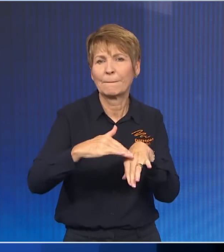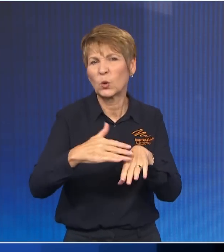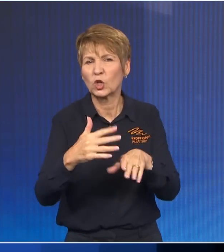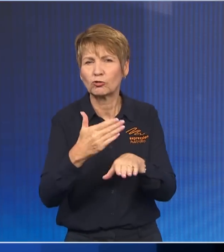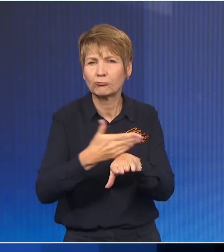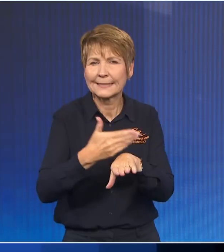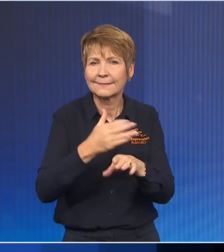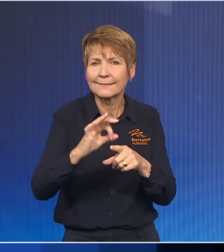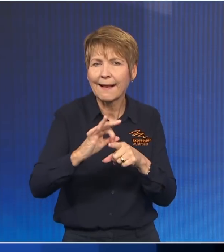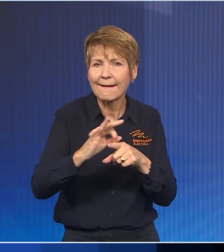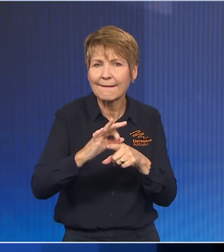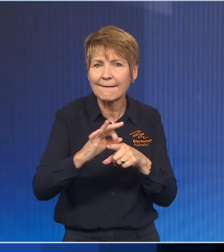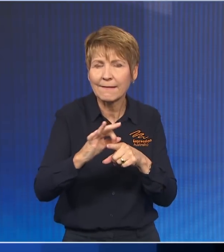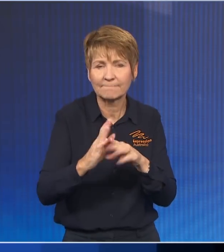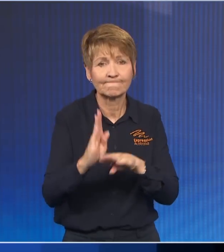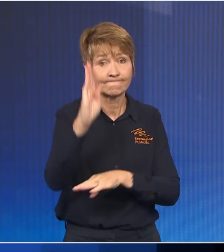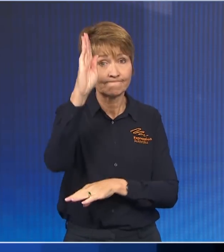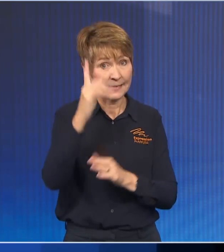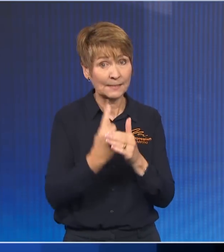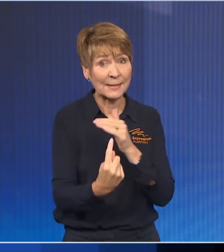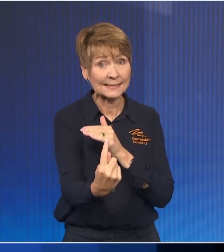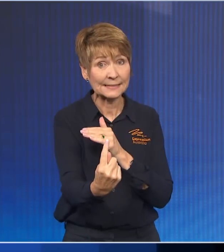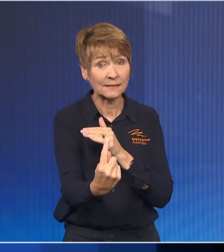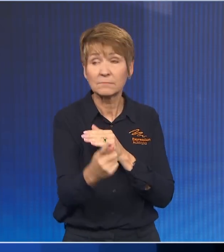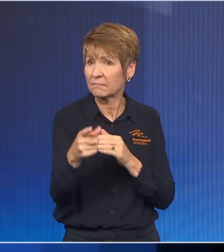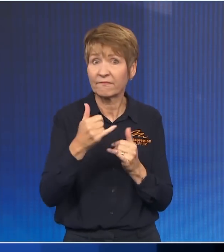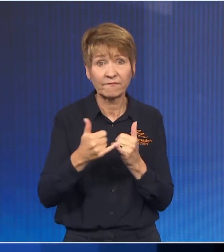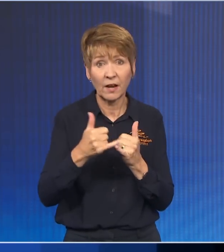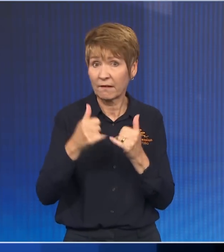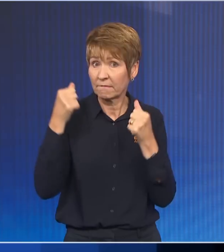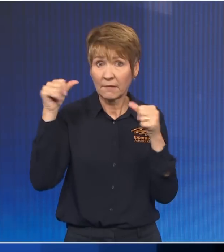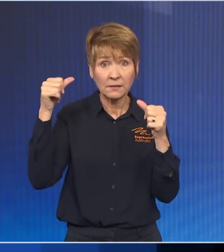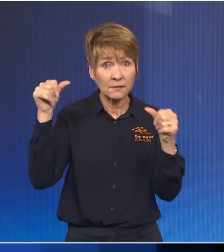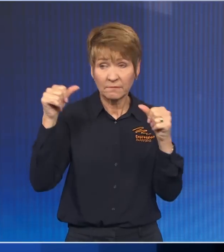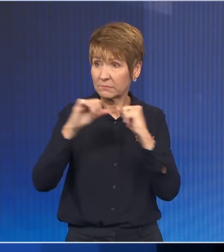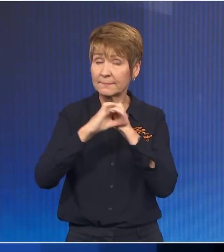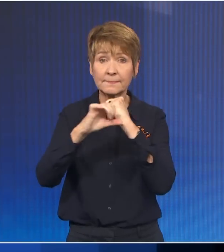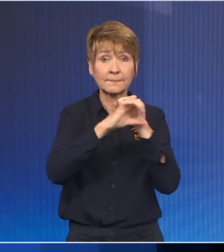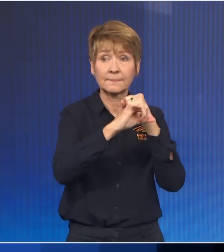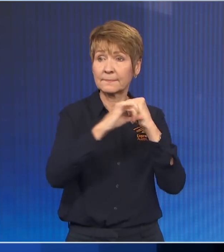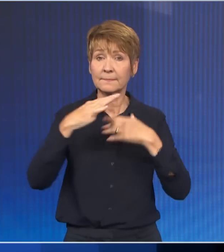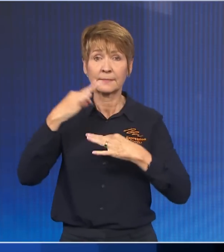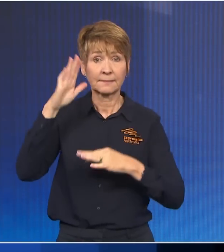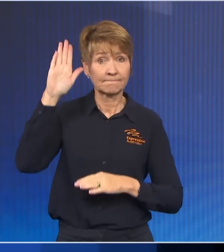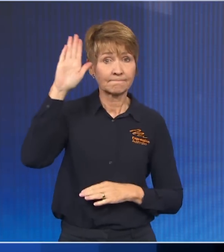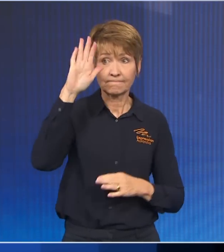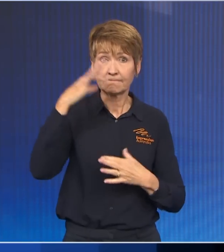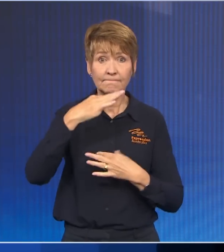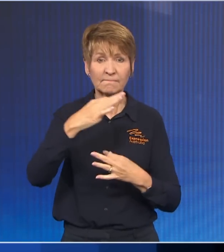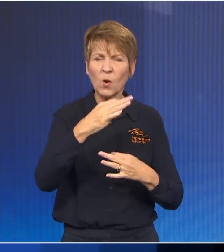and have campaigned incredibly effectively across Australia. They have been very, very well funded.